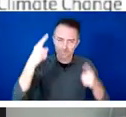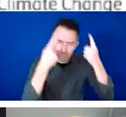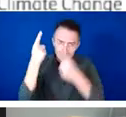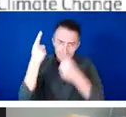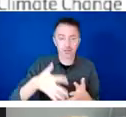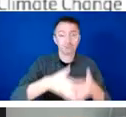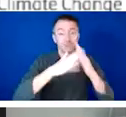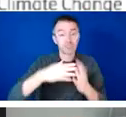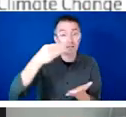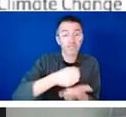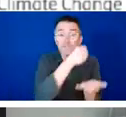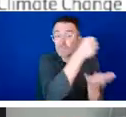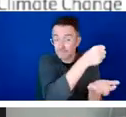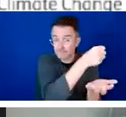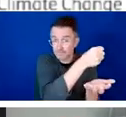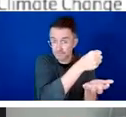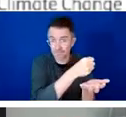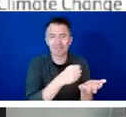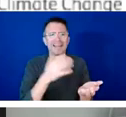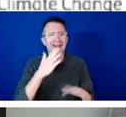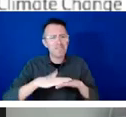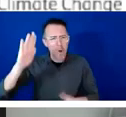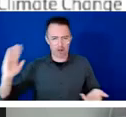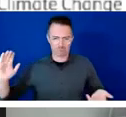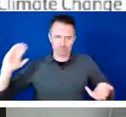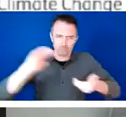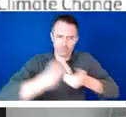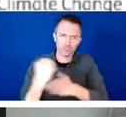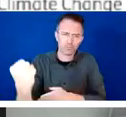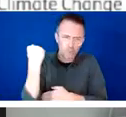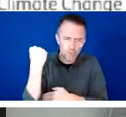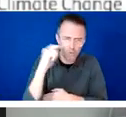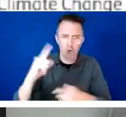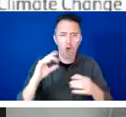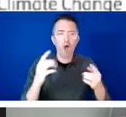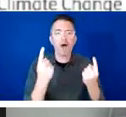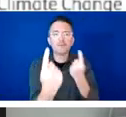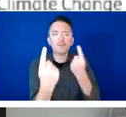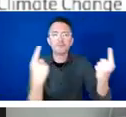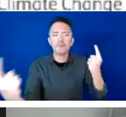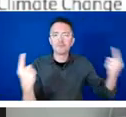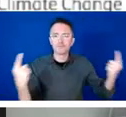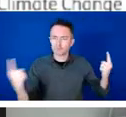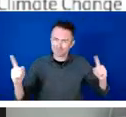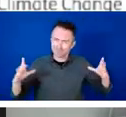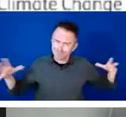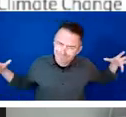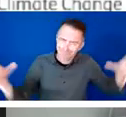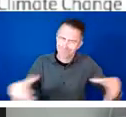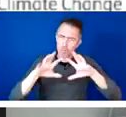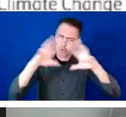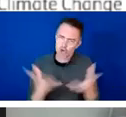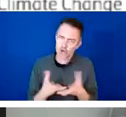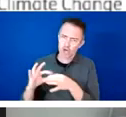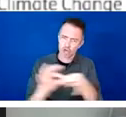by moving forward on the commitments we have taken in our national action plan and which will soon be submitted. To conclude, the Comoros